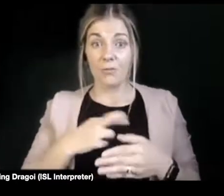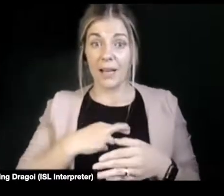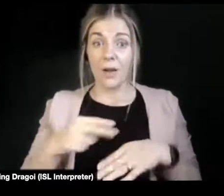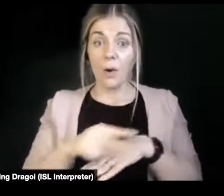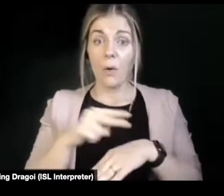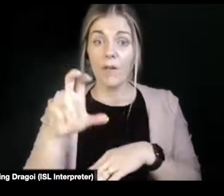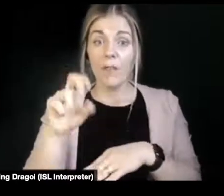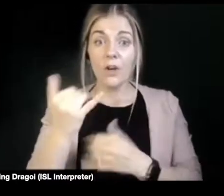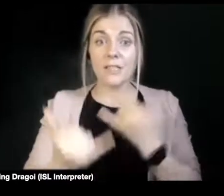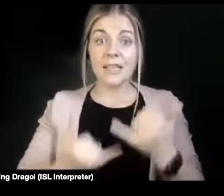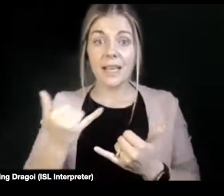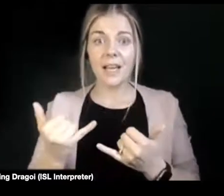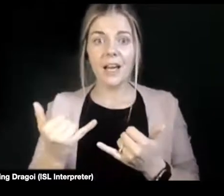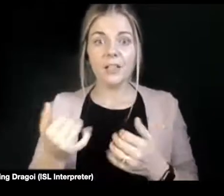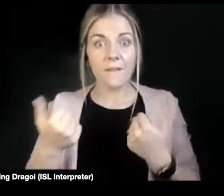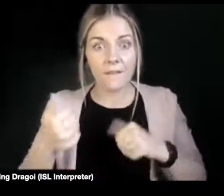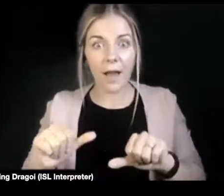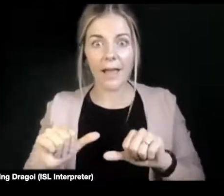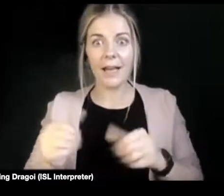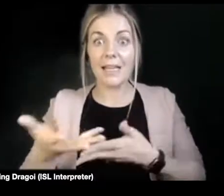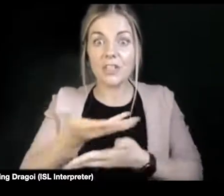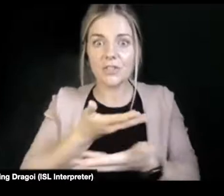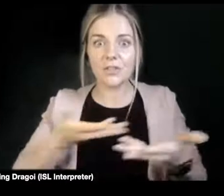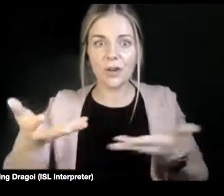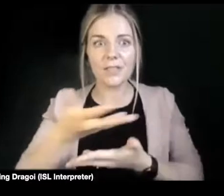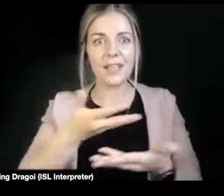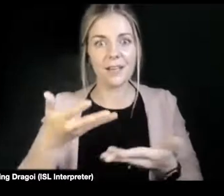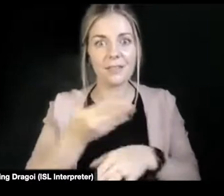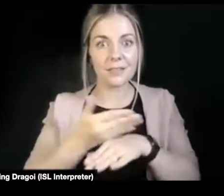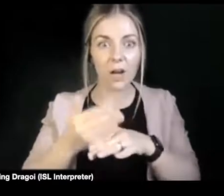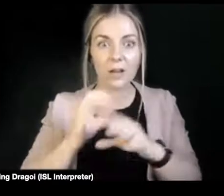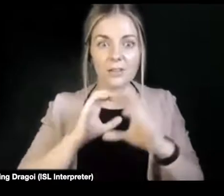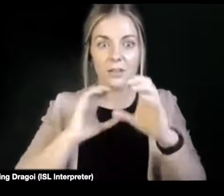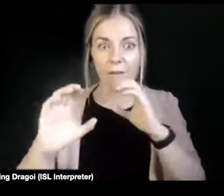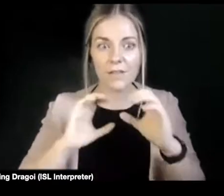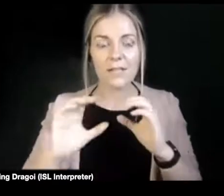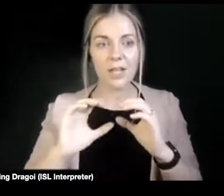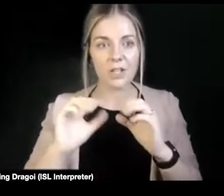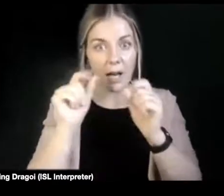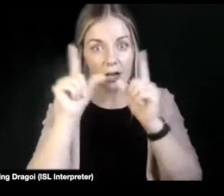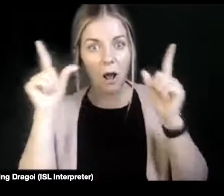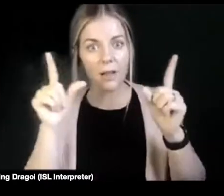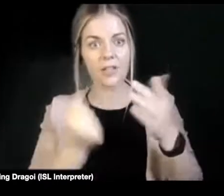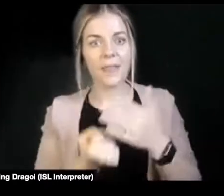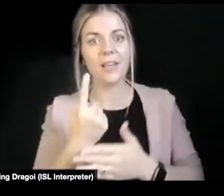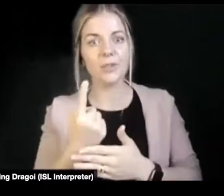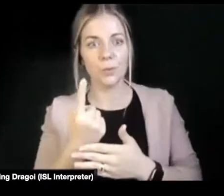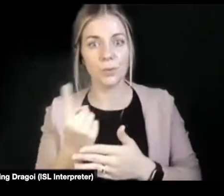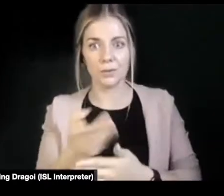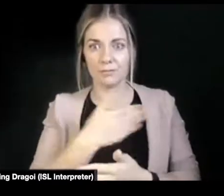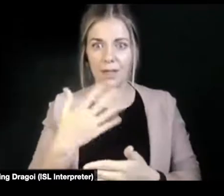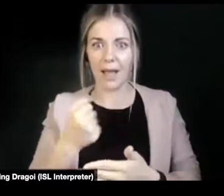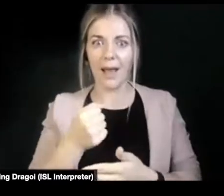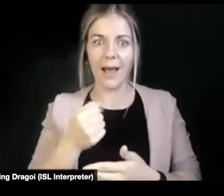actually finally discussing and vocalising and acknowledging the issues as disabled persons. So